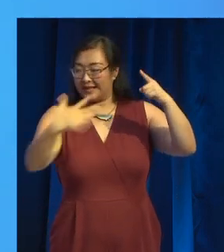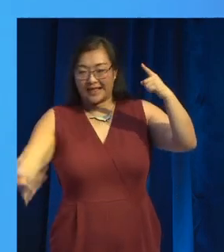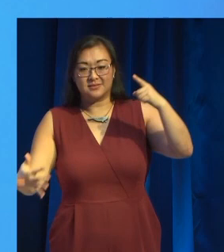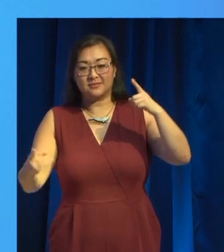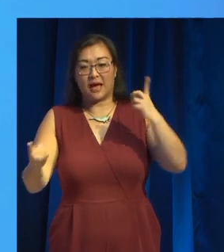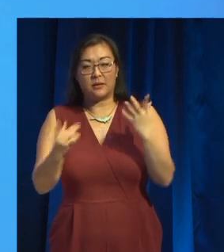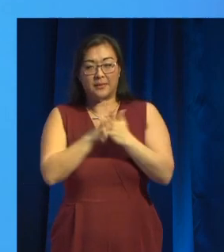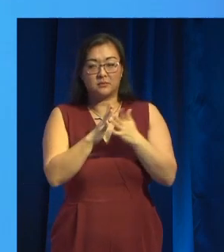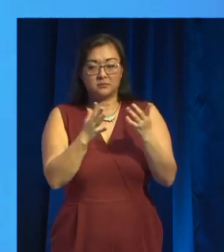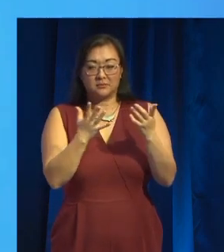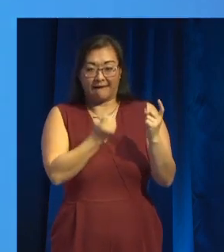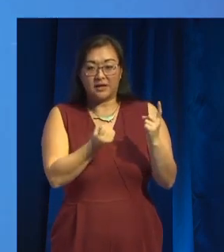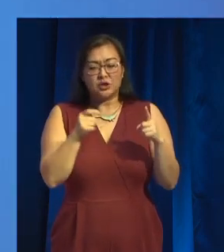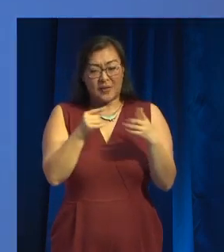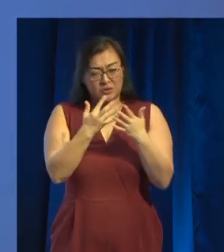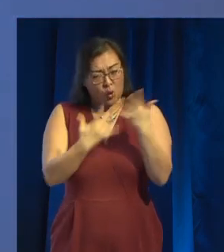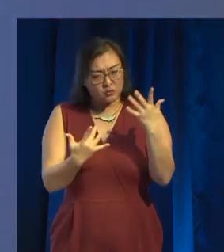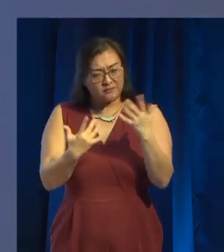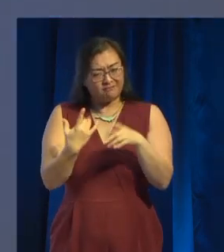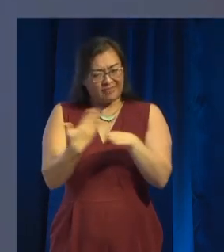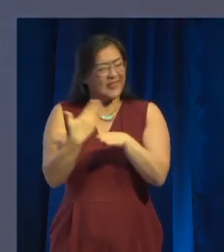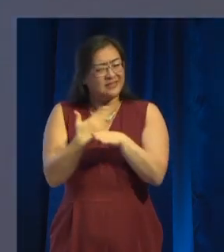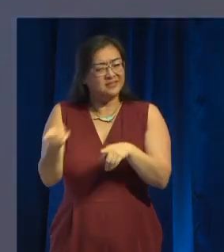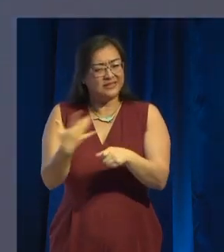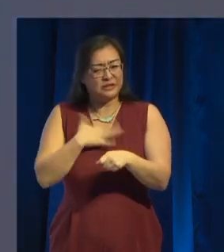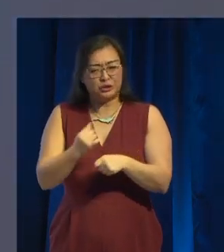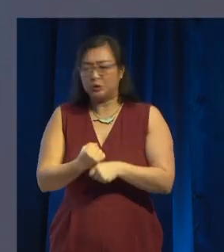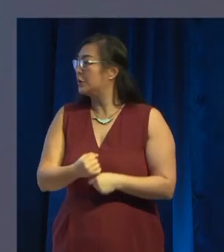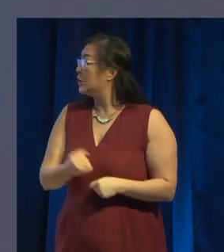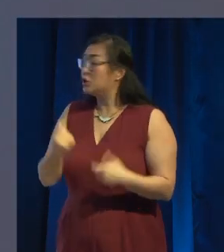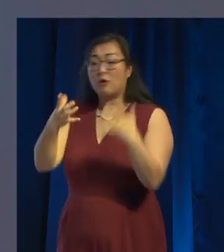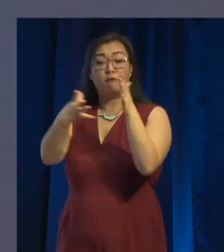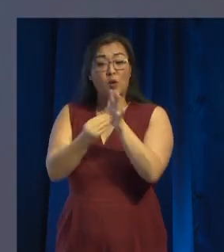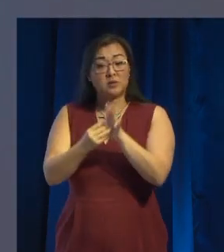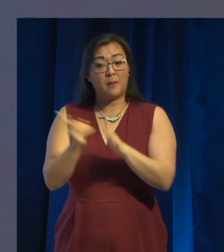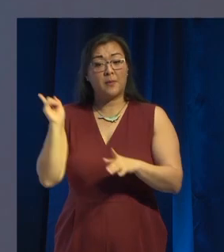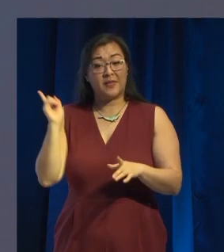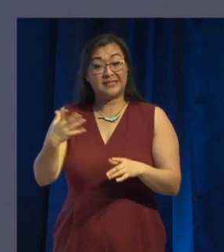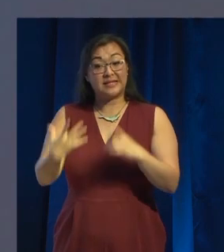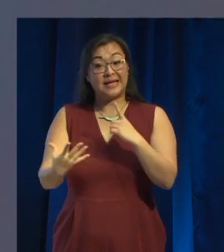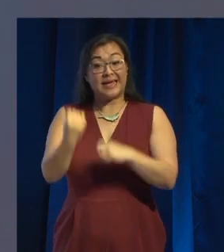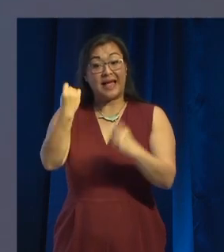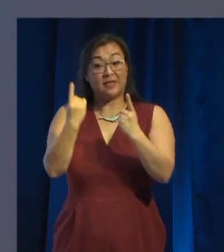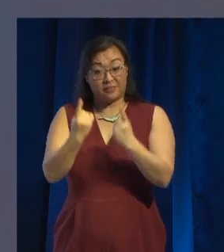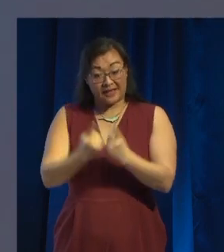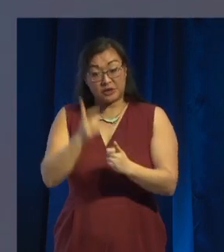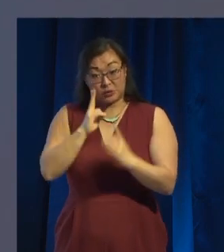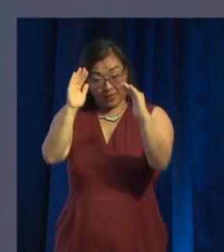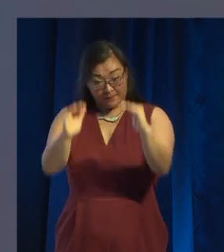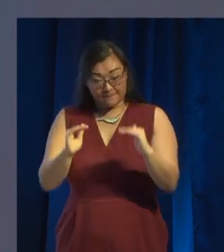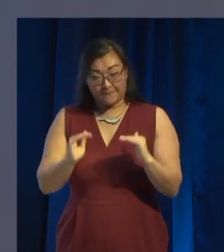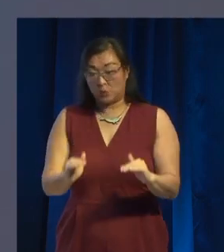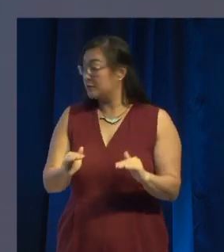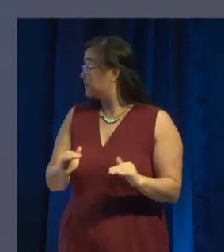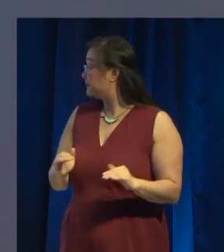That's quite a lot of things. As an example, this is the get intent for picking up stuff. And as you can see at the bottom, there were